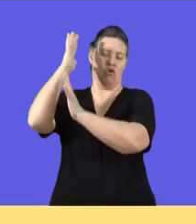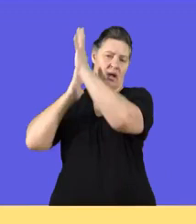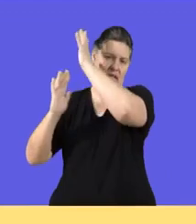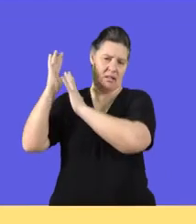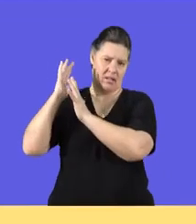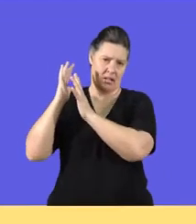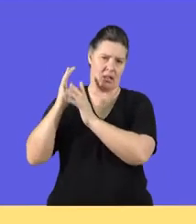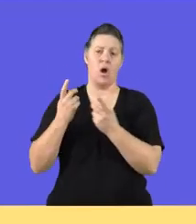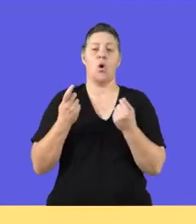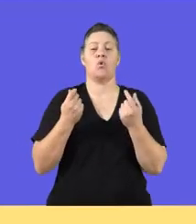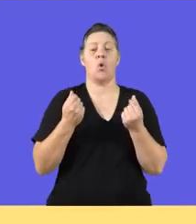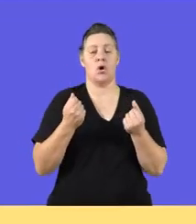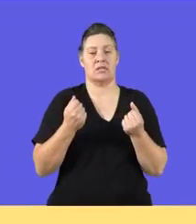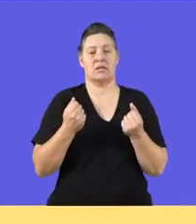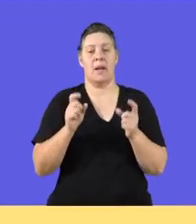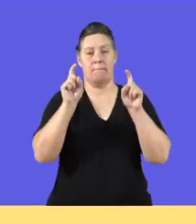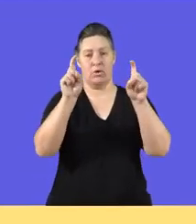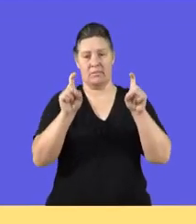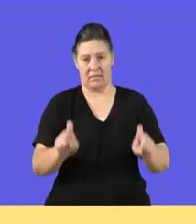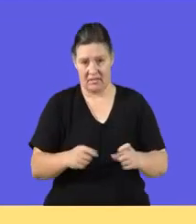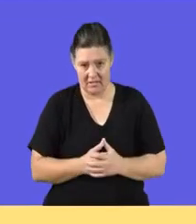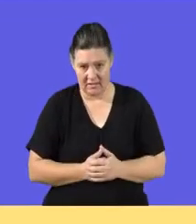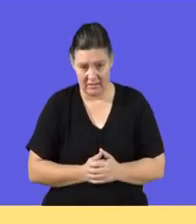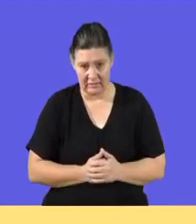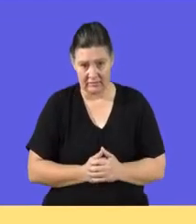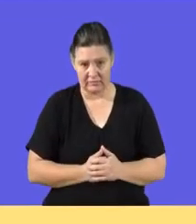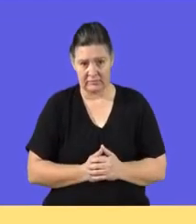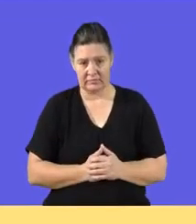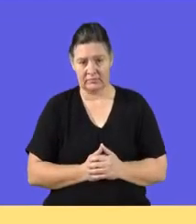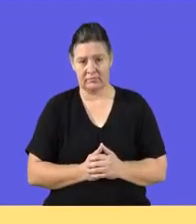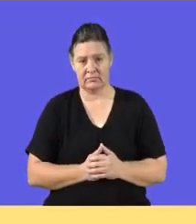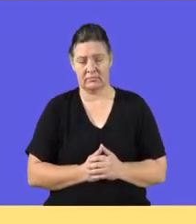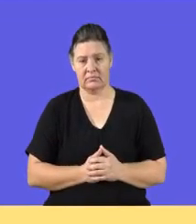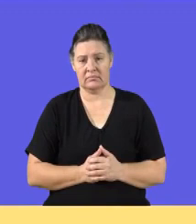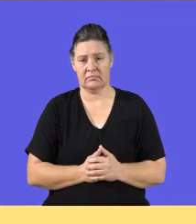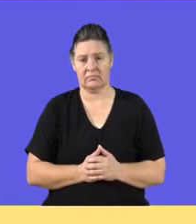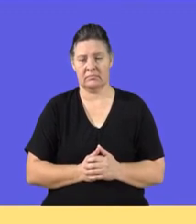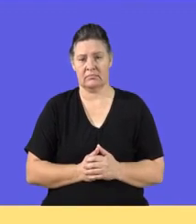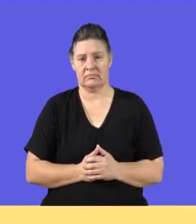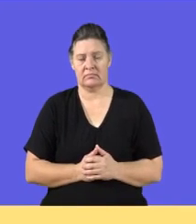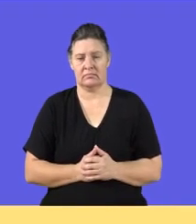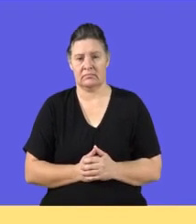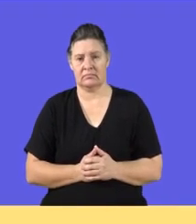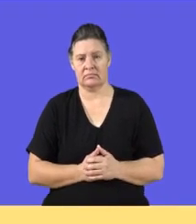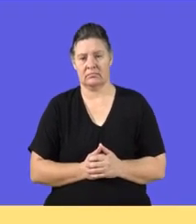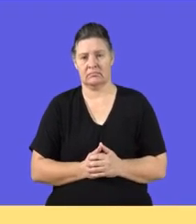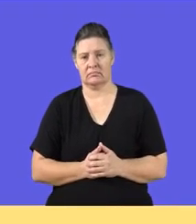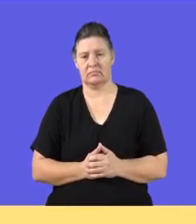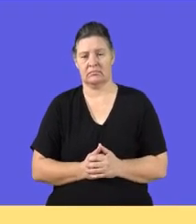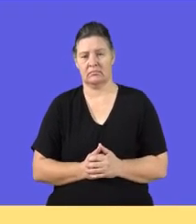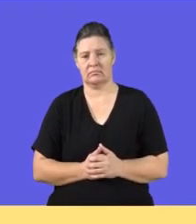historical cost principle. It will be against the historical cost